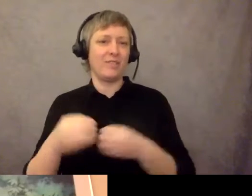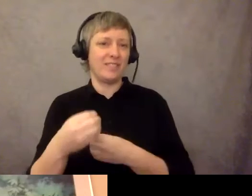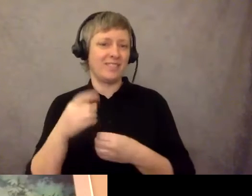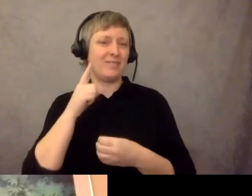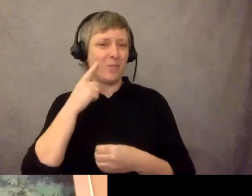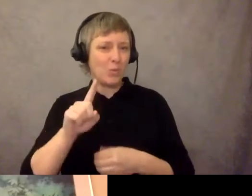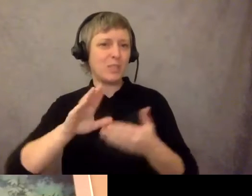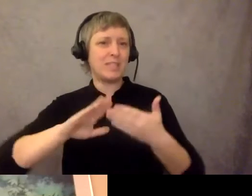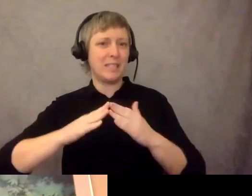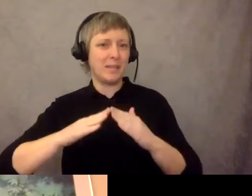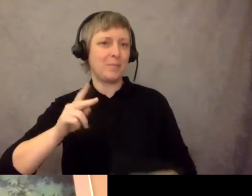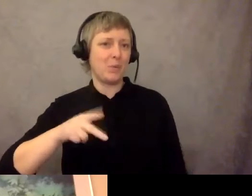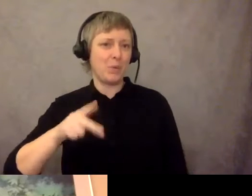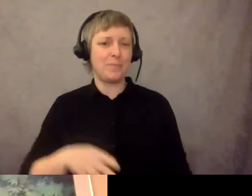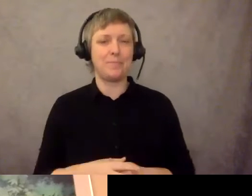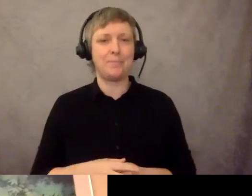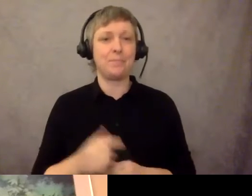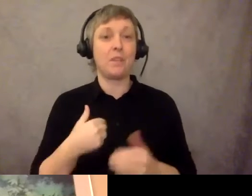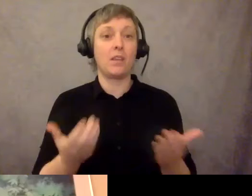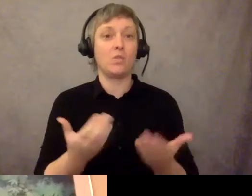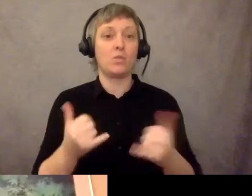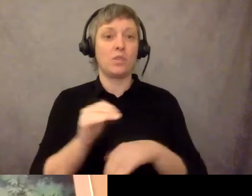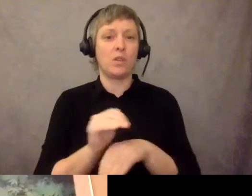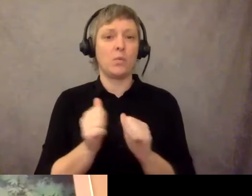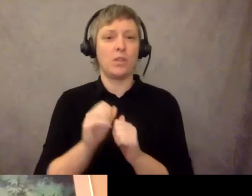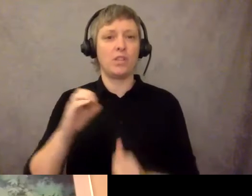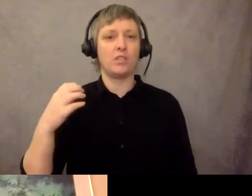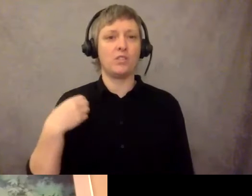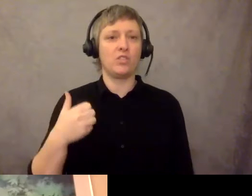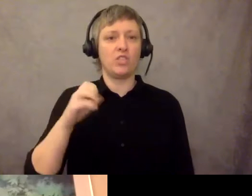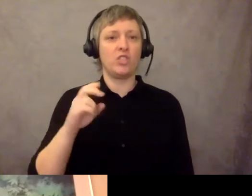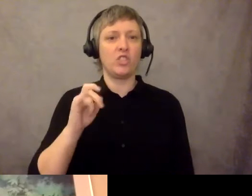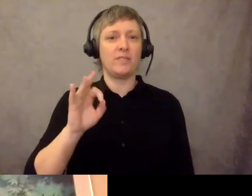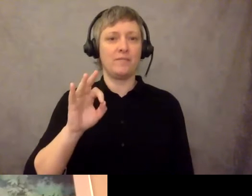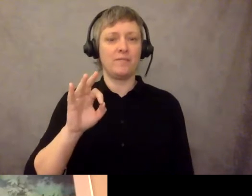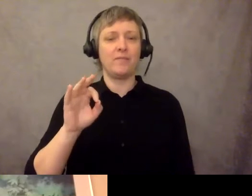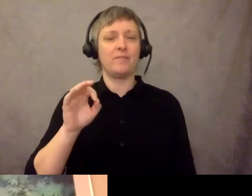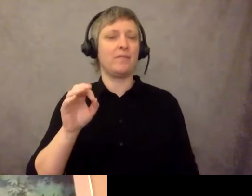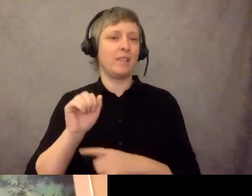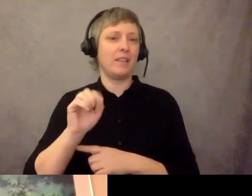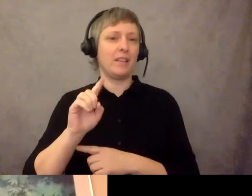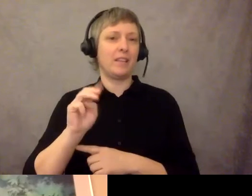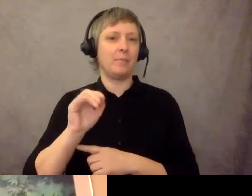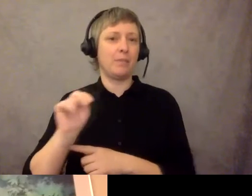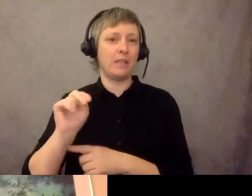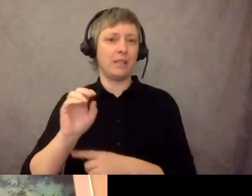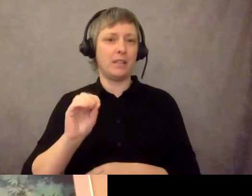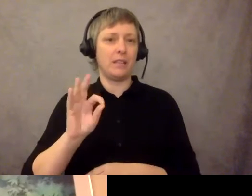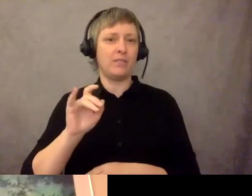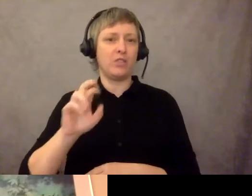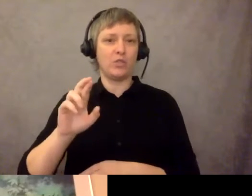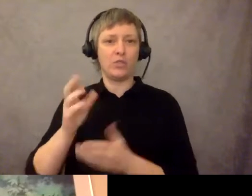I'm here tonight with our Chief Administrative Officer, Michael Jordan, and he's going to share a few remarks in a few moments.